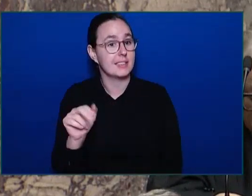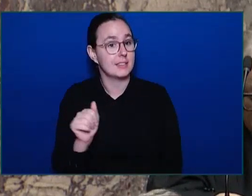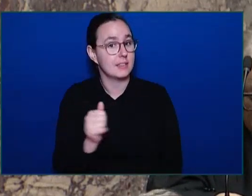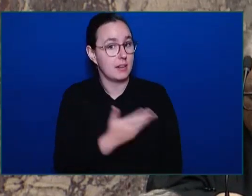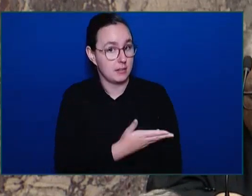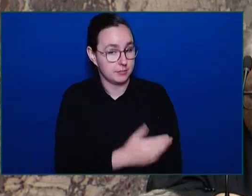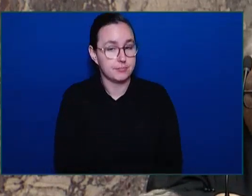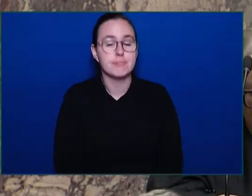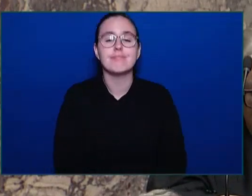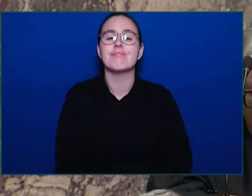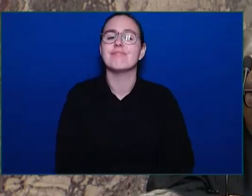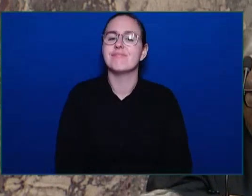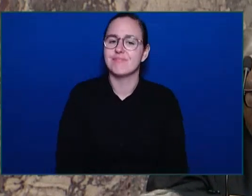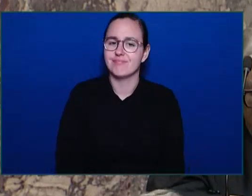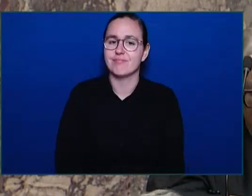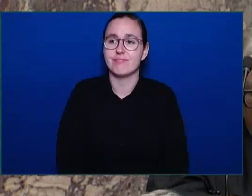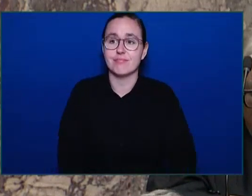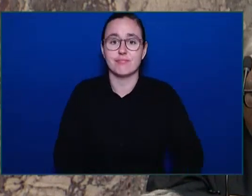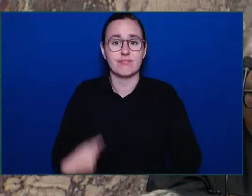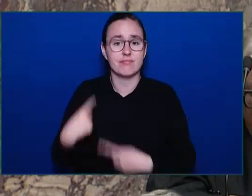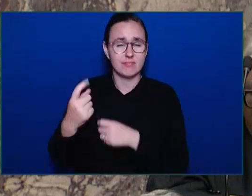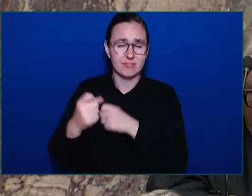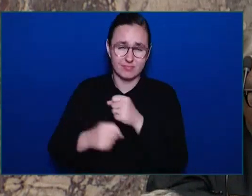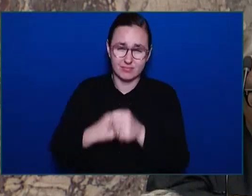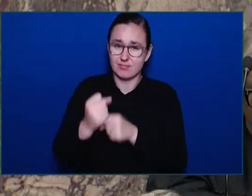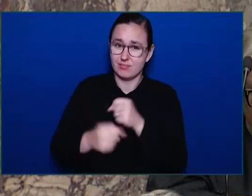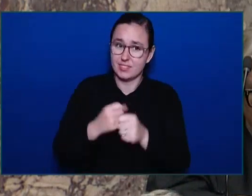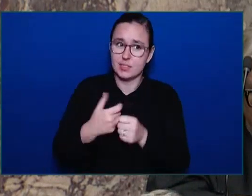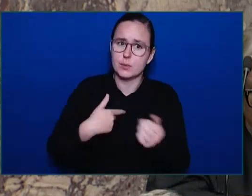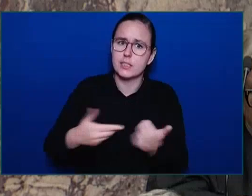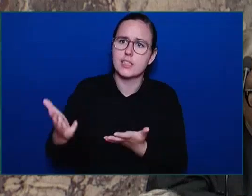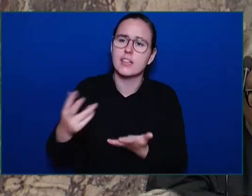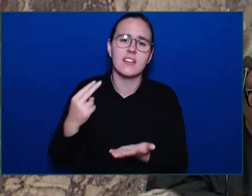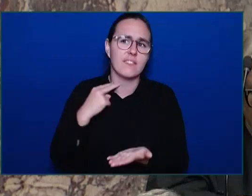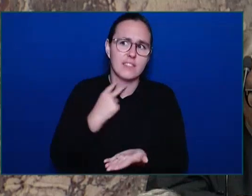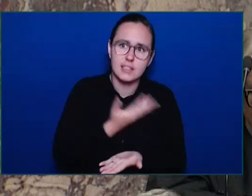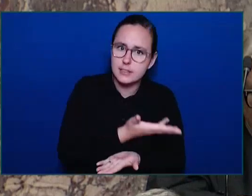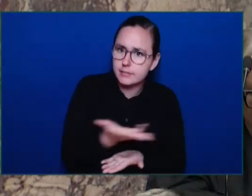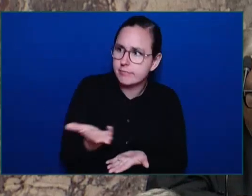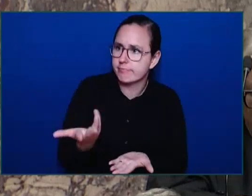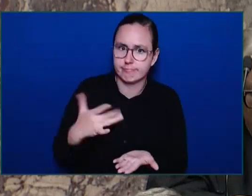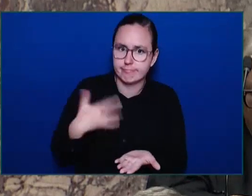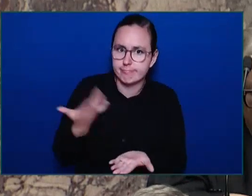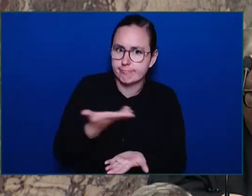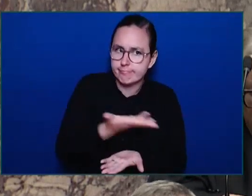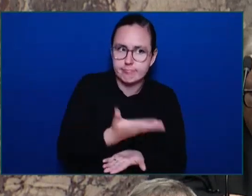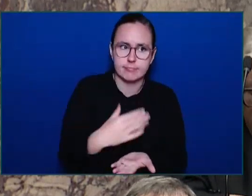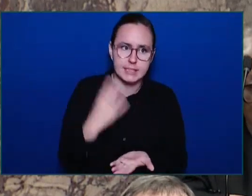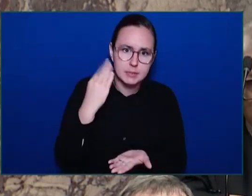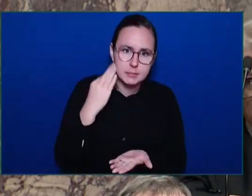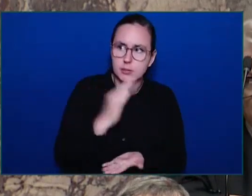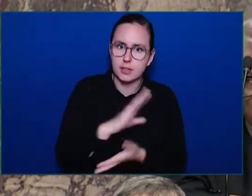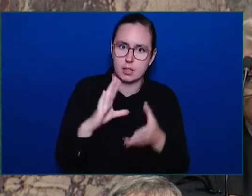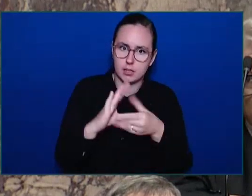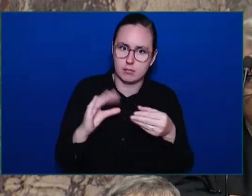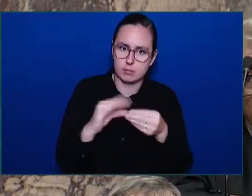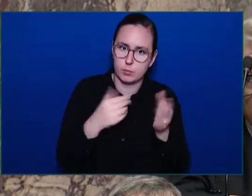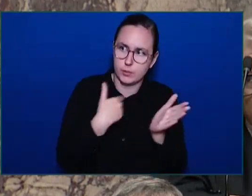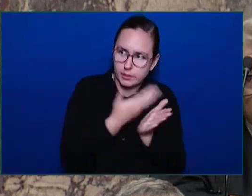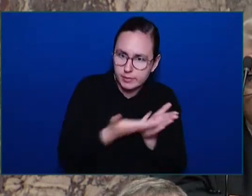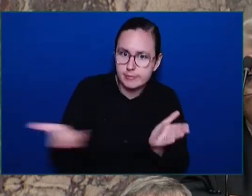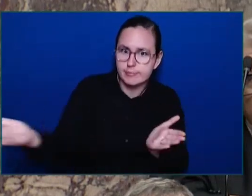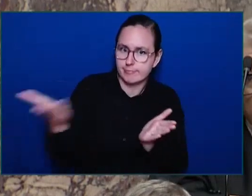to this legislature and trying to get government to act. Now we've heard the responses from government and it